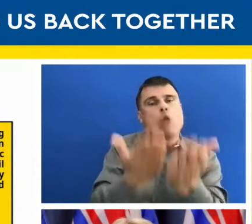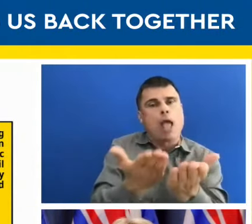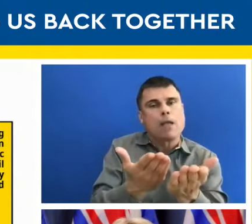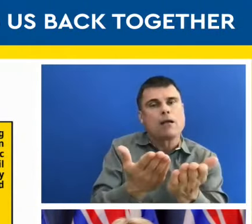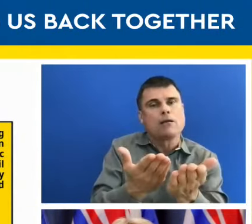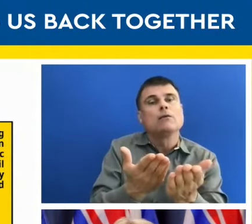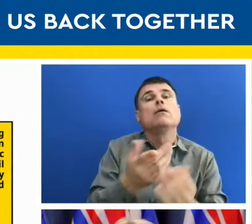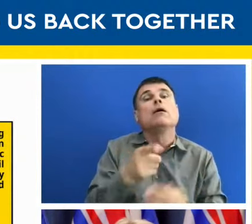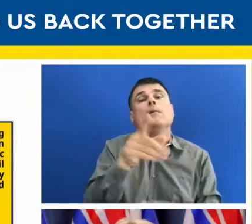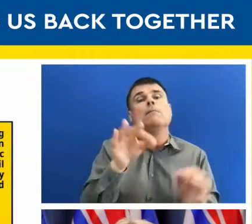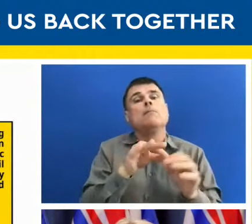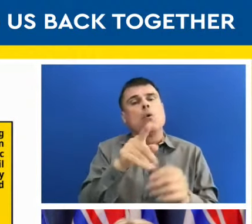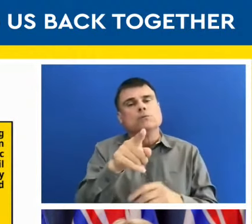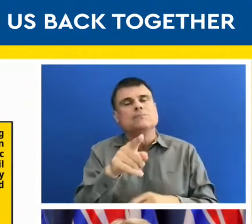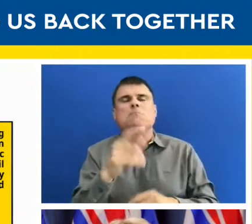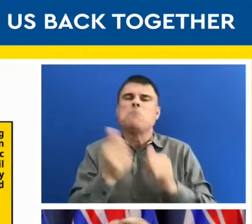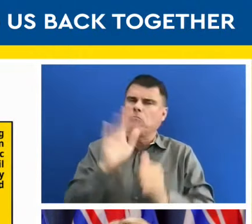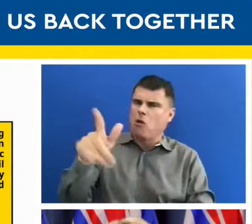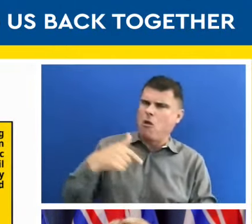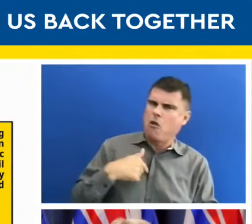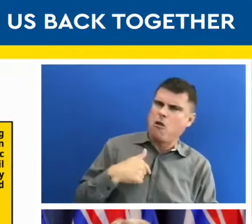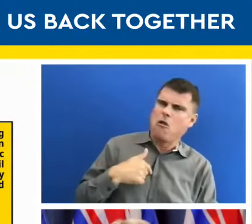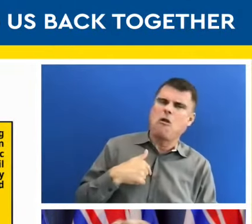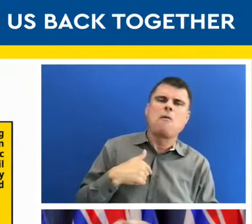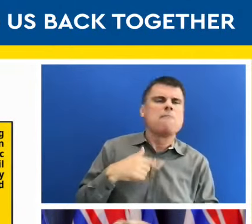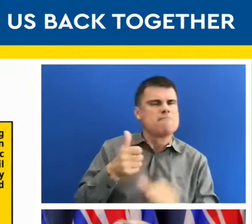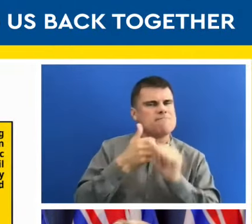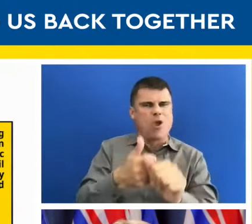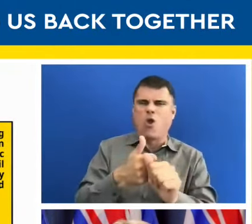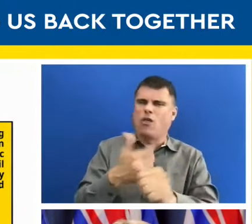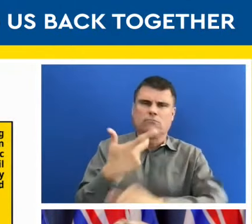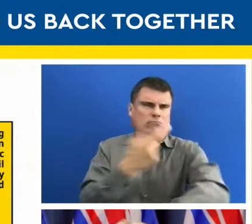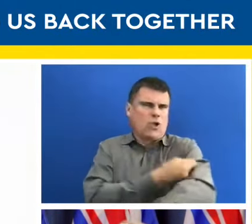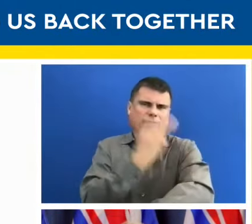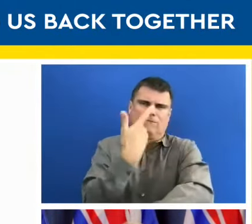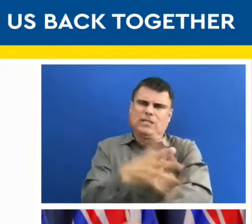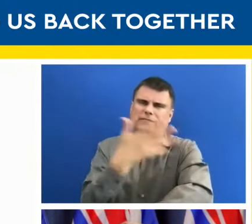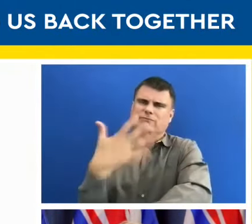people in British Columbia are doing the right thing and we expect that will continue.